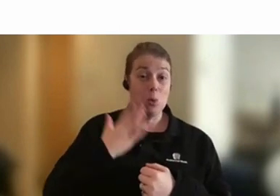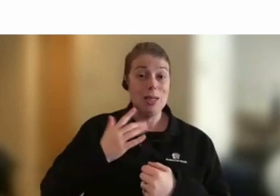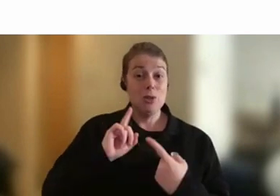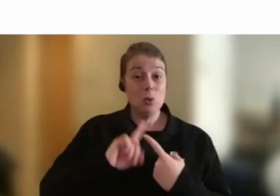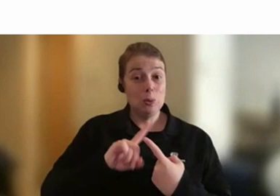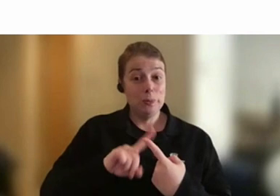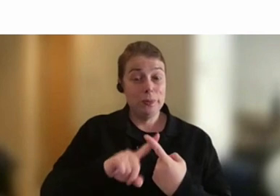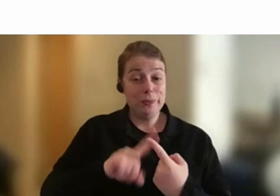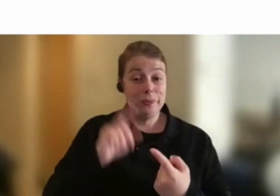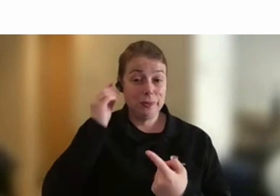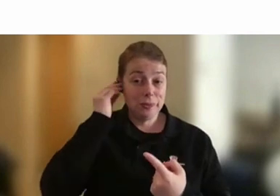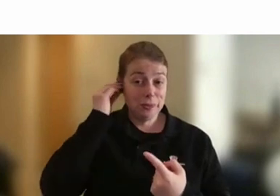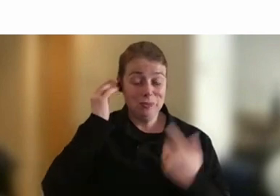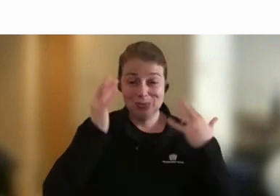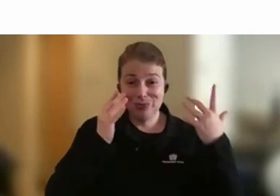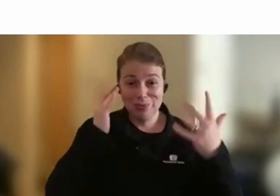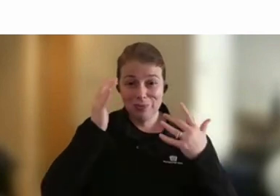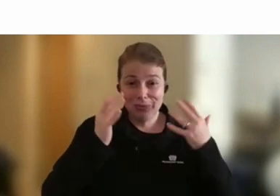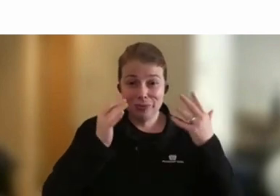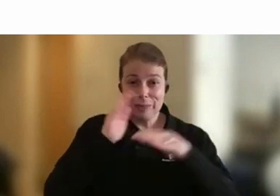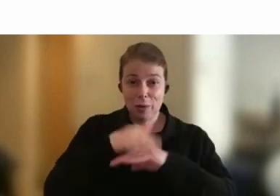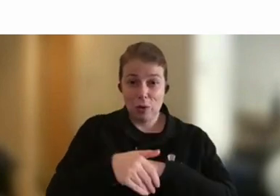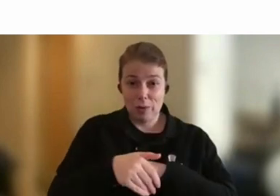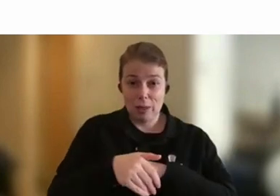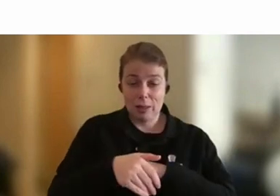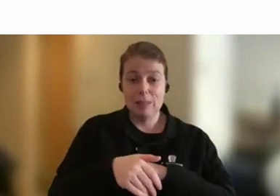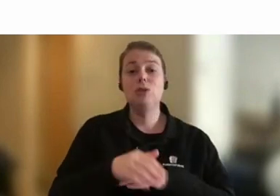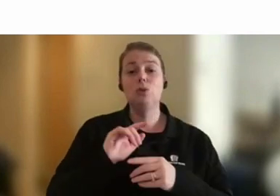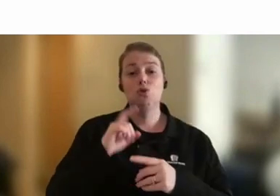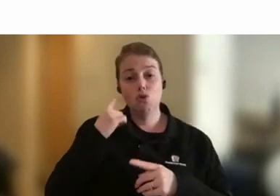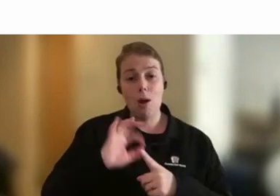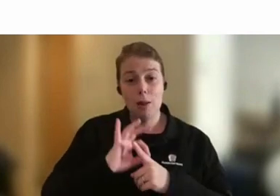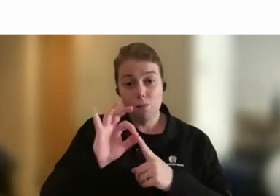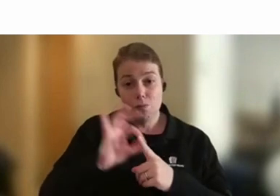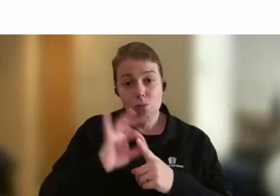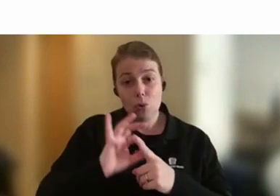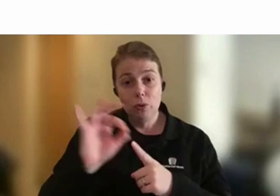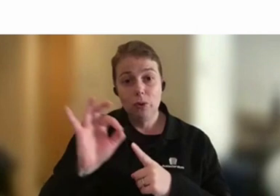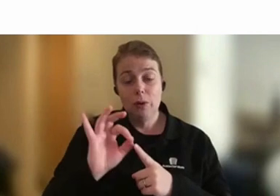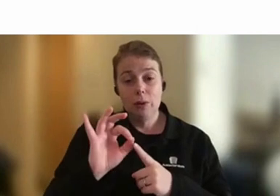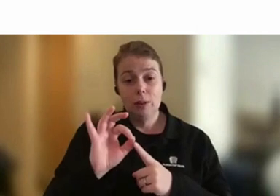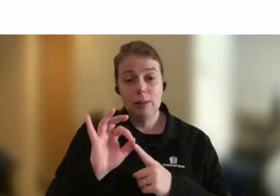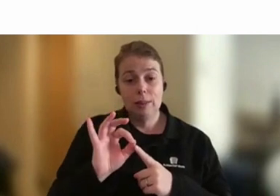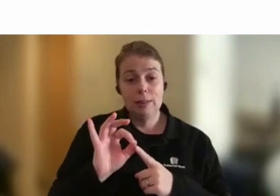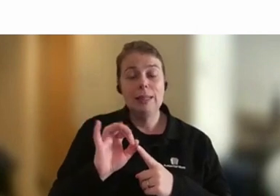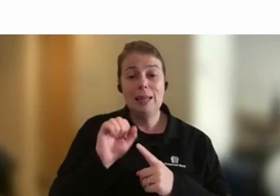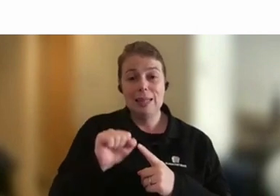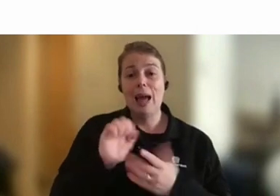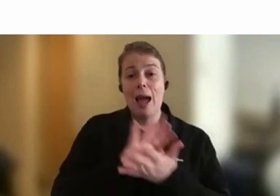to think about. And it's that continuous improvement. It's got to remain at the core. But, yeah, how can we do it better?